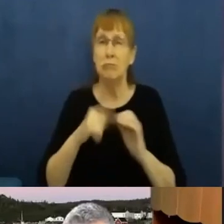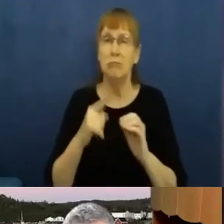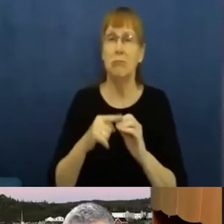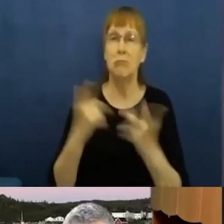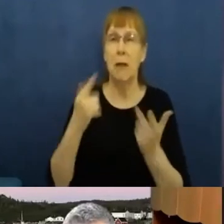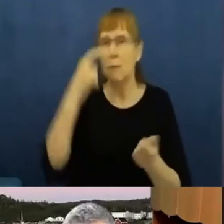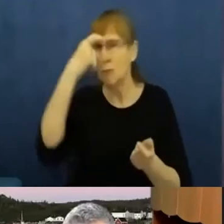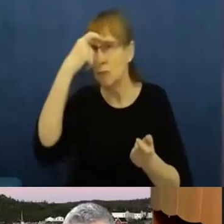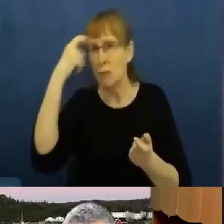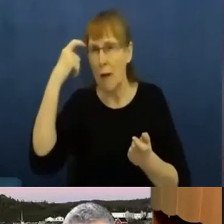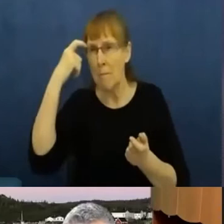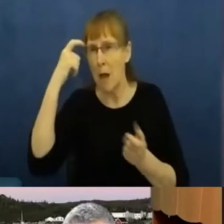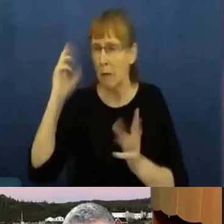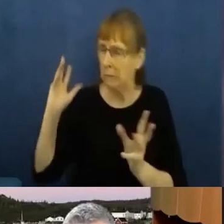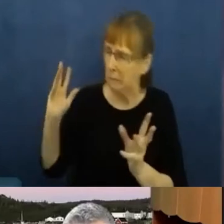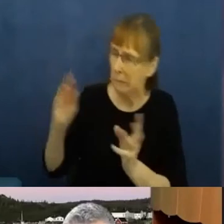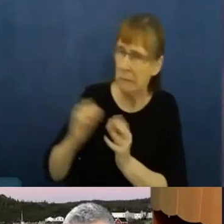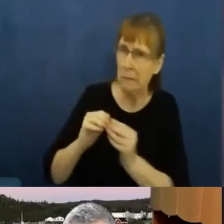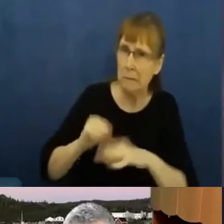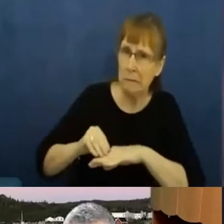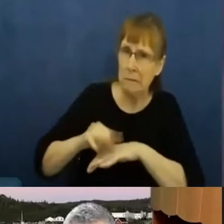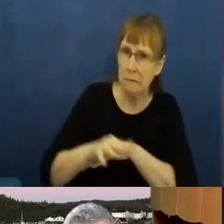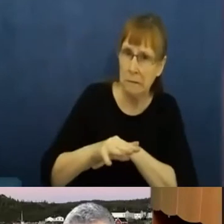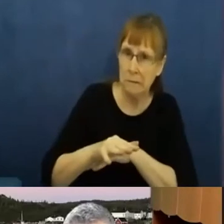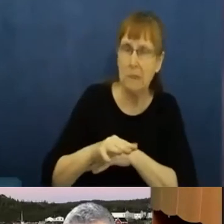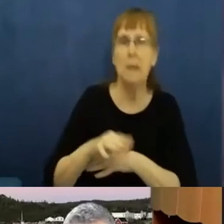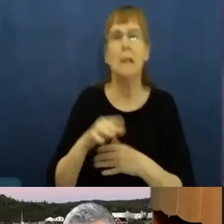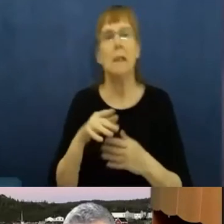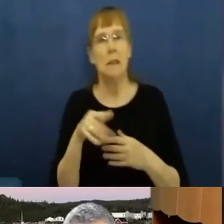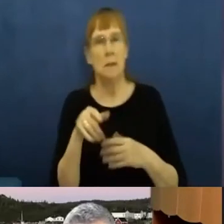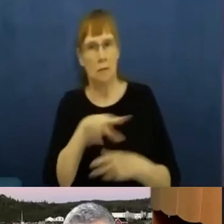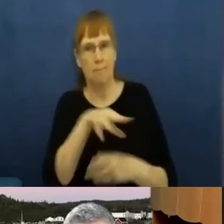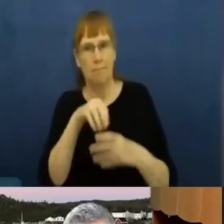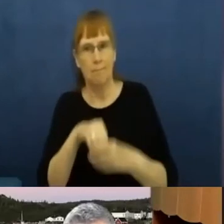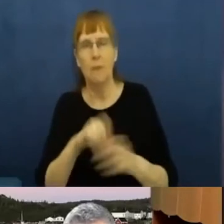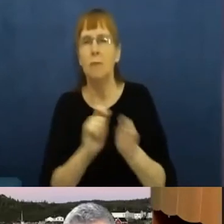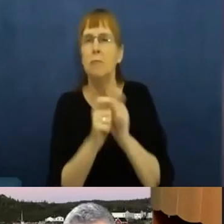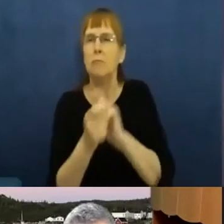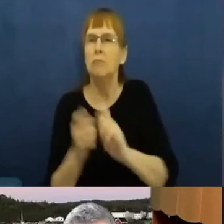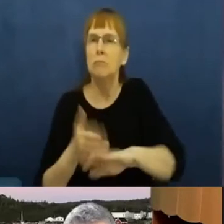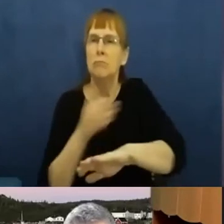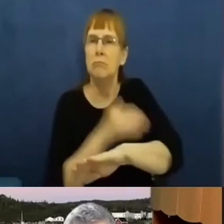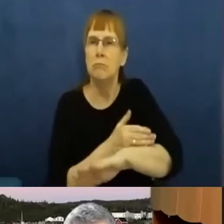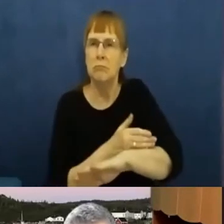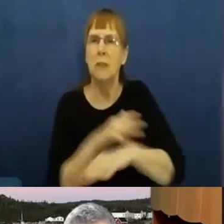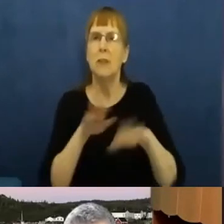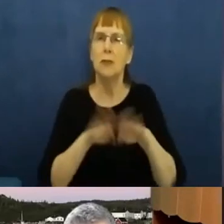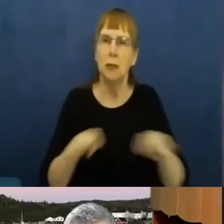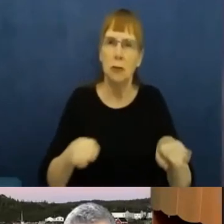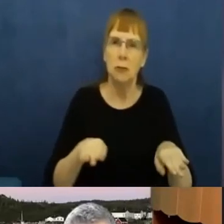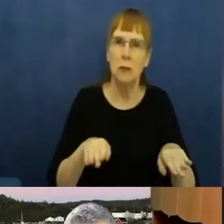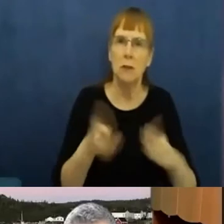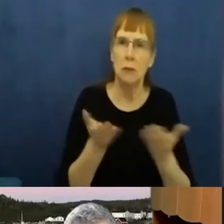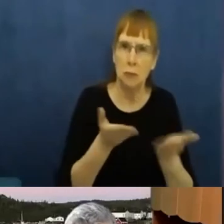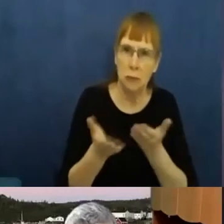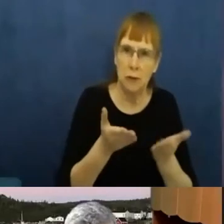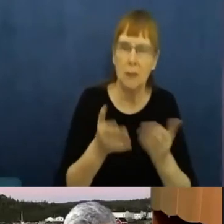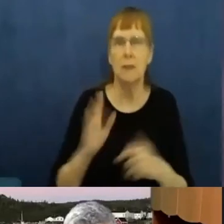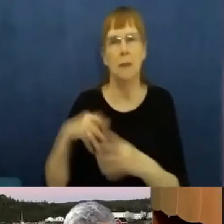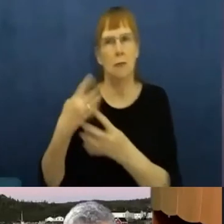transformation of child welfare and correctional services into spaces that build individual family and community resilience.